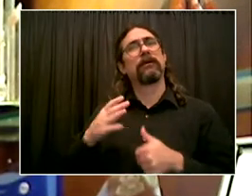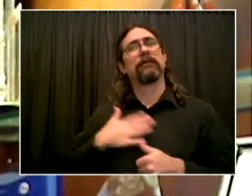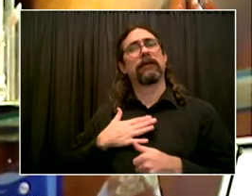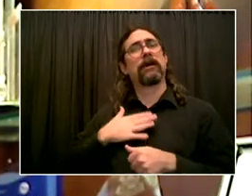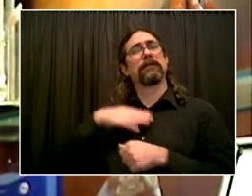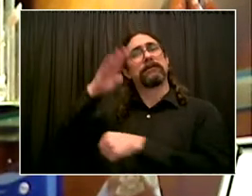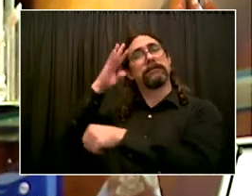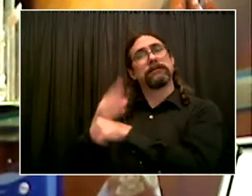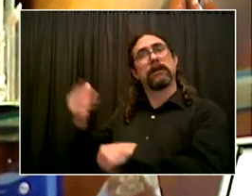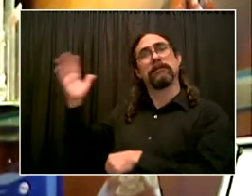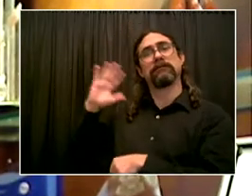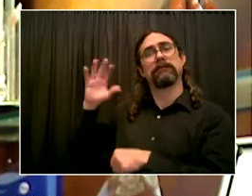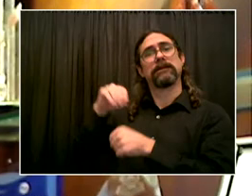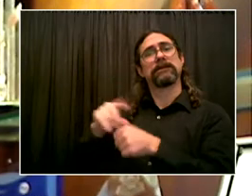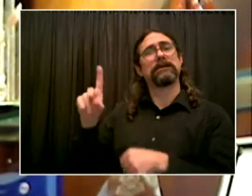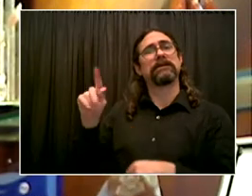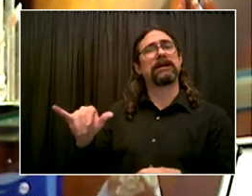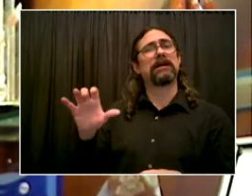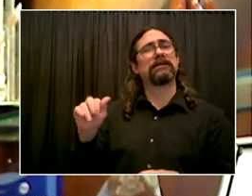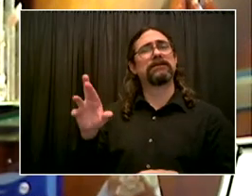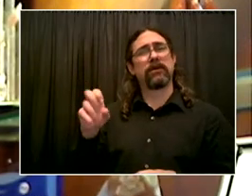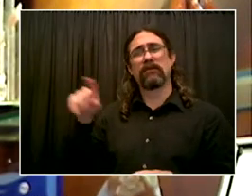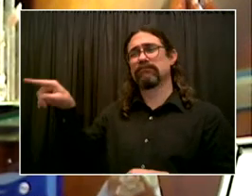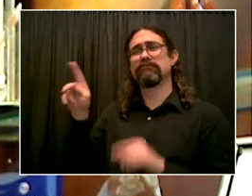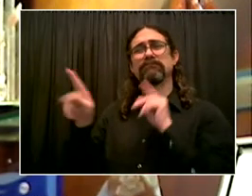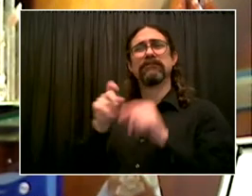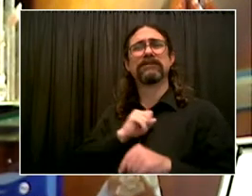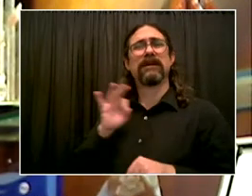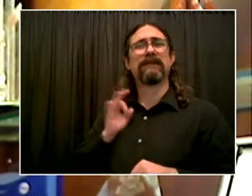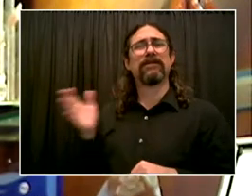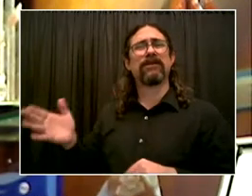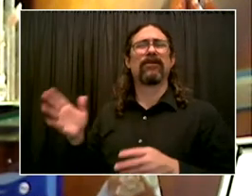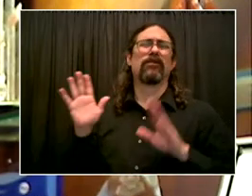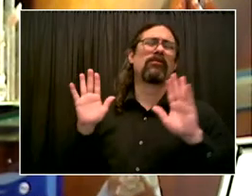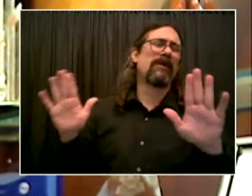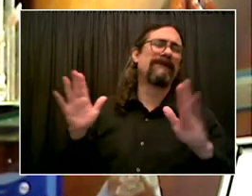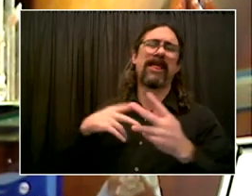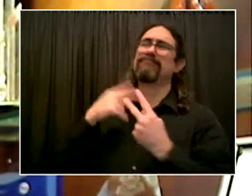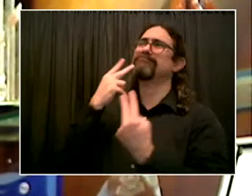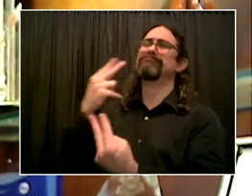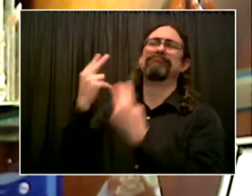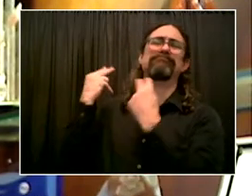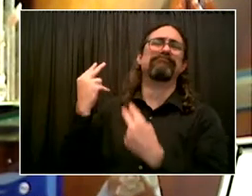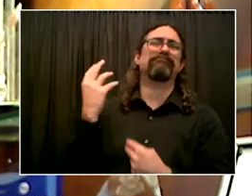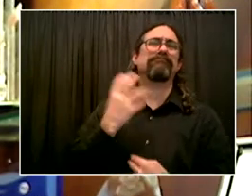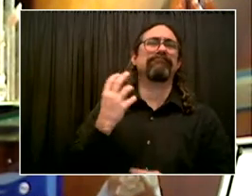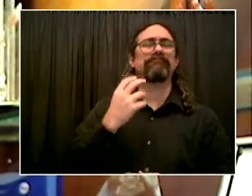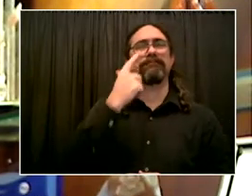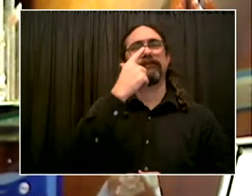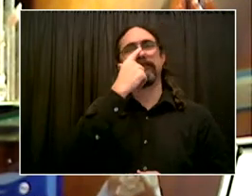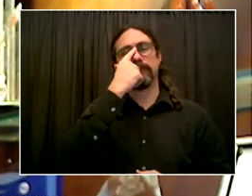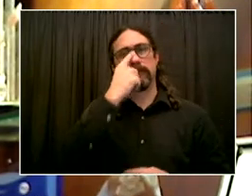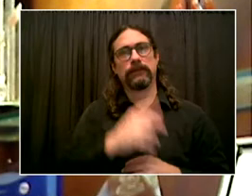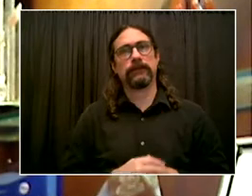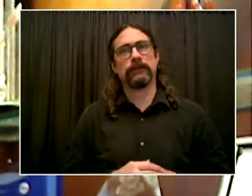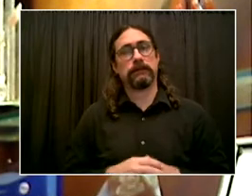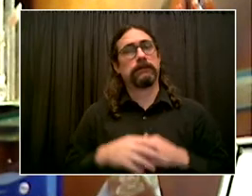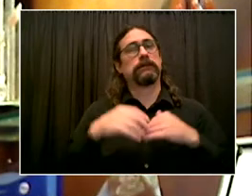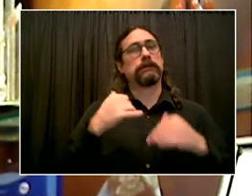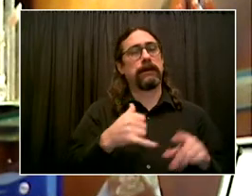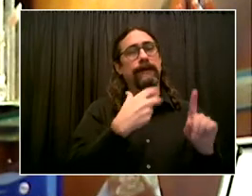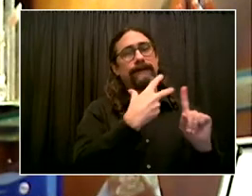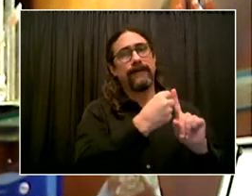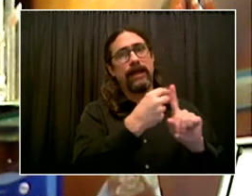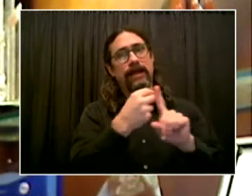it's about also taking it to the next level, ensuring that they're vaccinated is going to ensure that parents can also, when they drop their